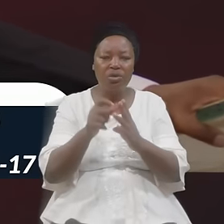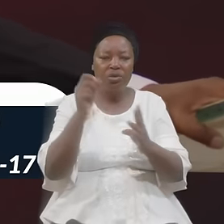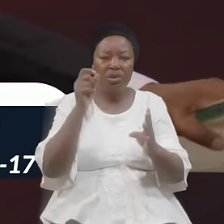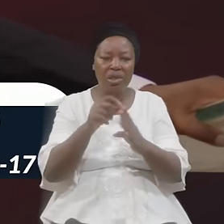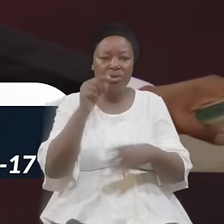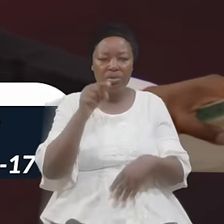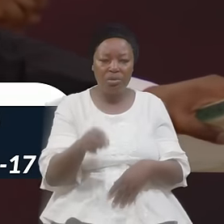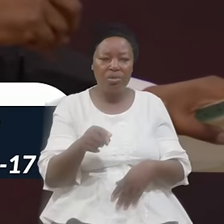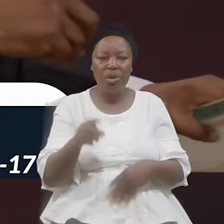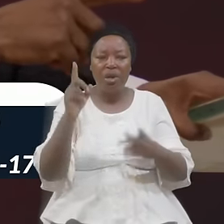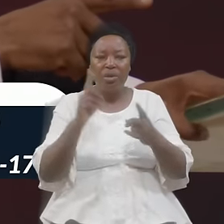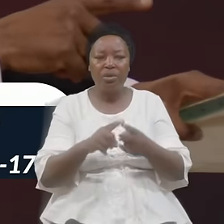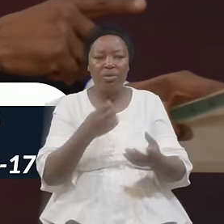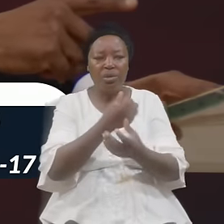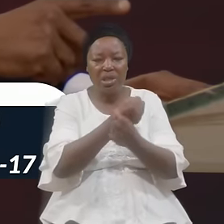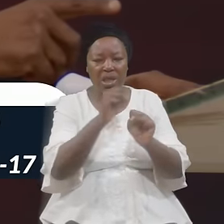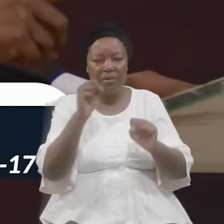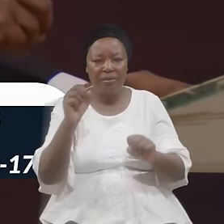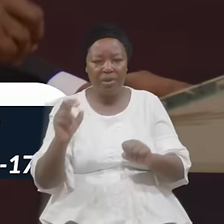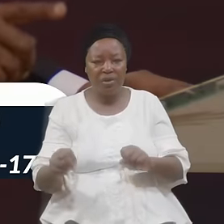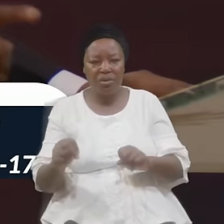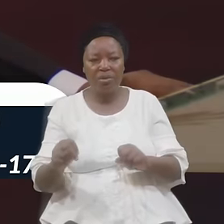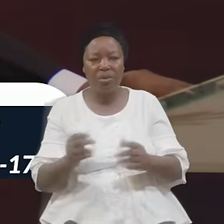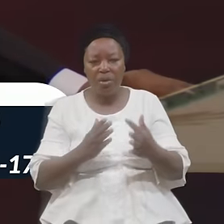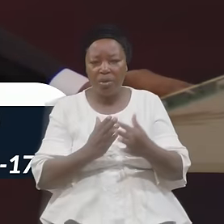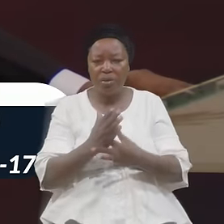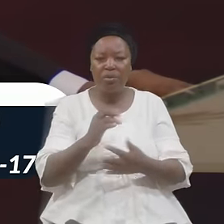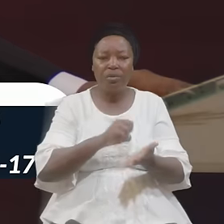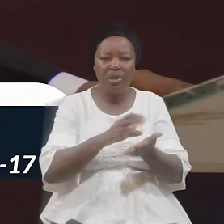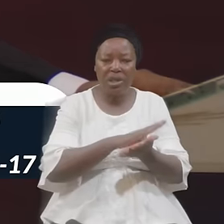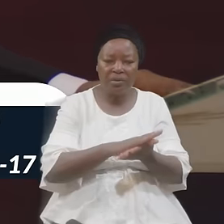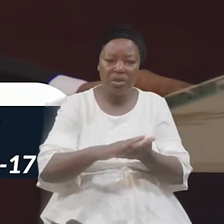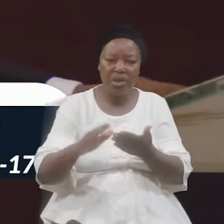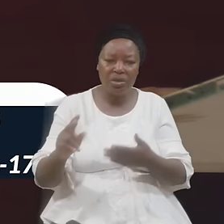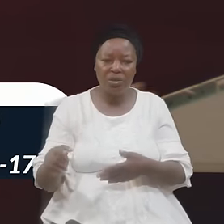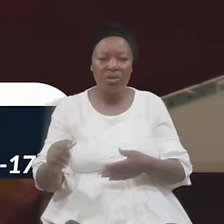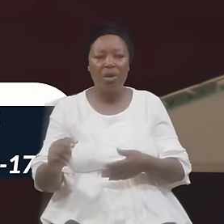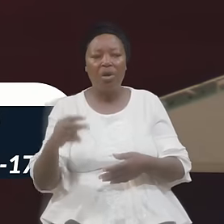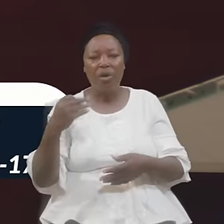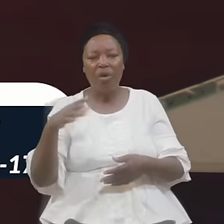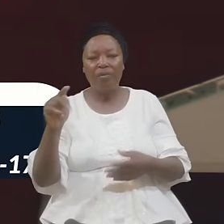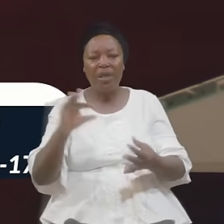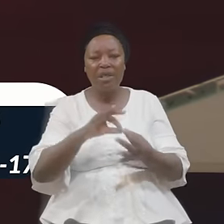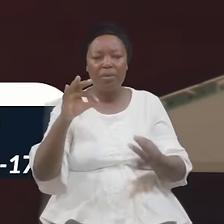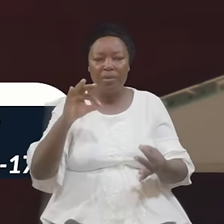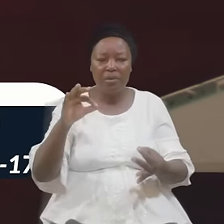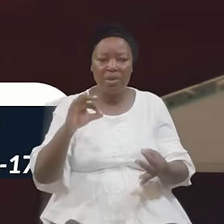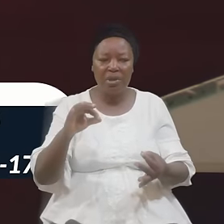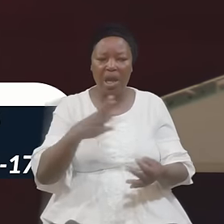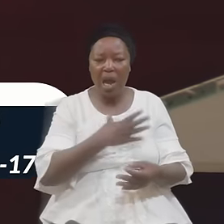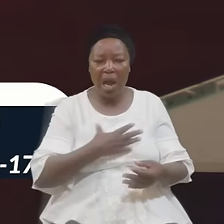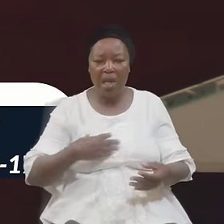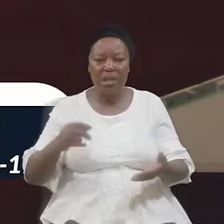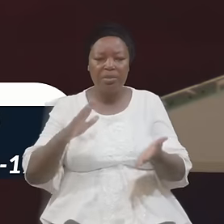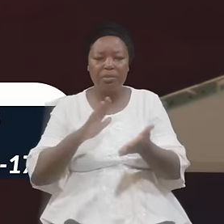To Salvation Through Sanctification Of The Spirit And